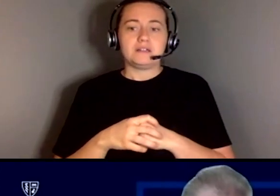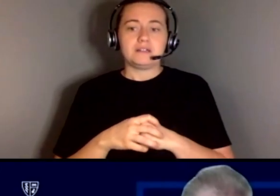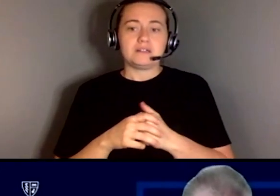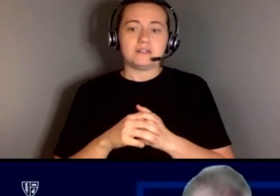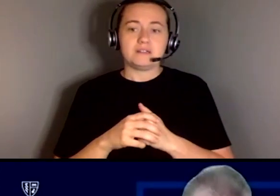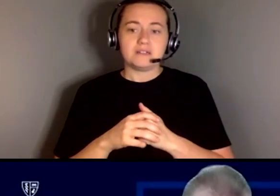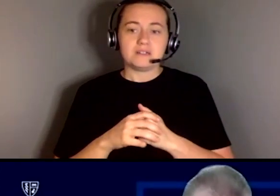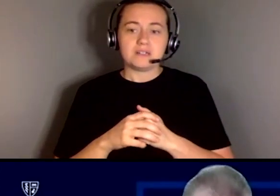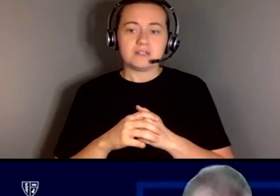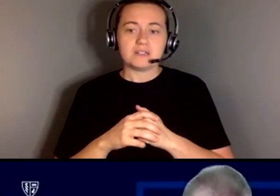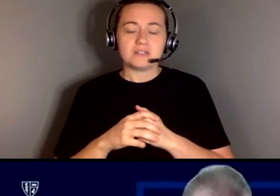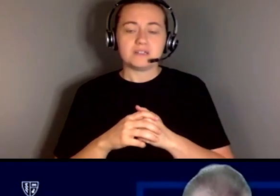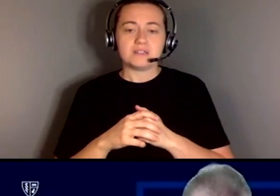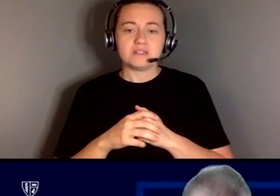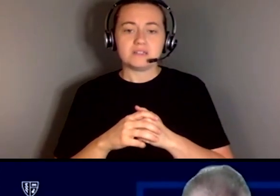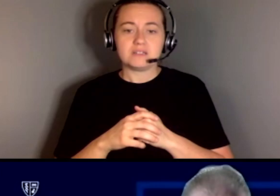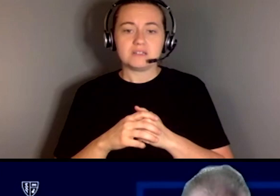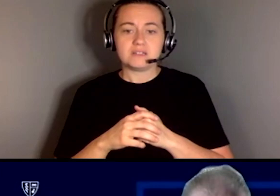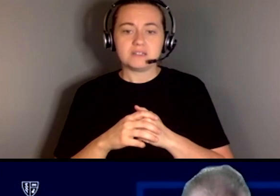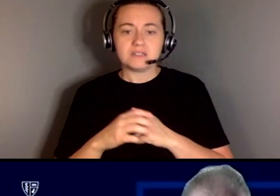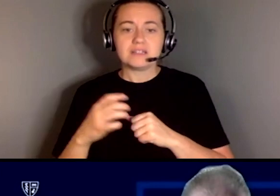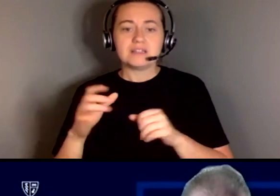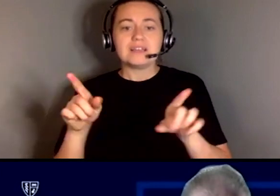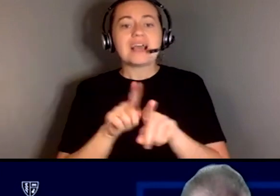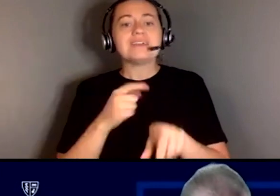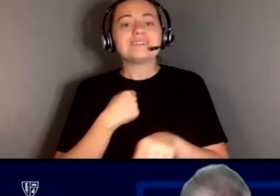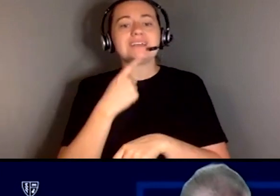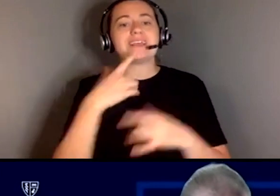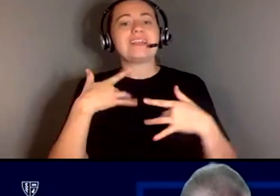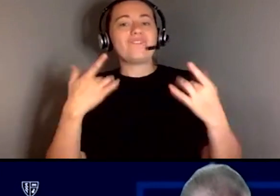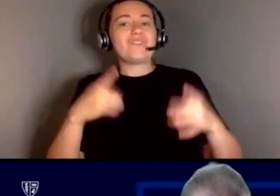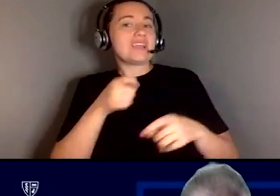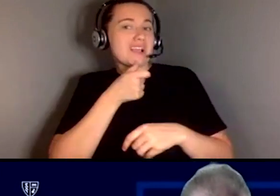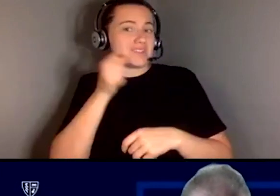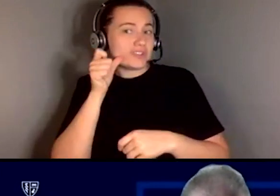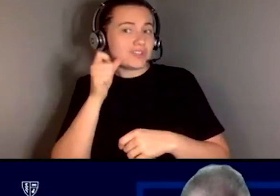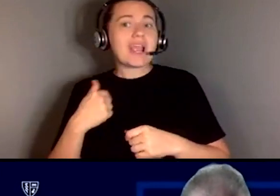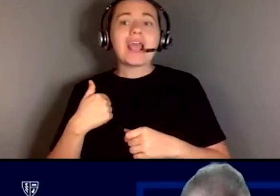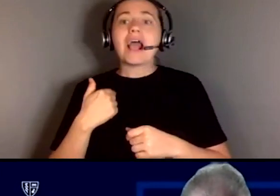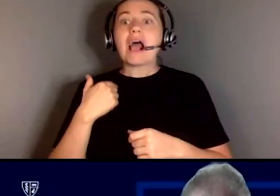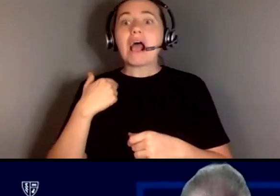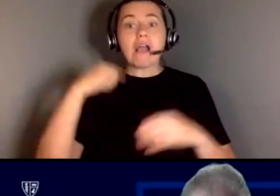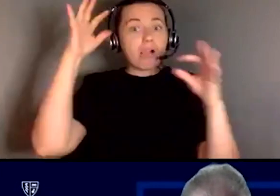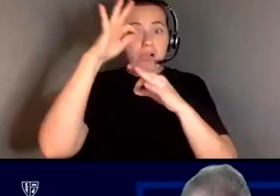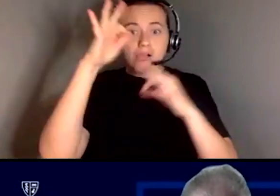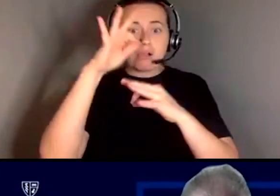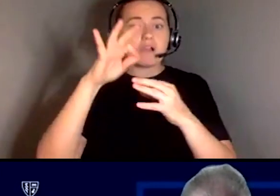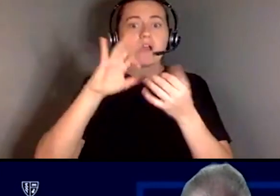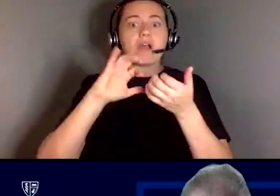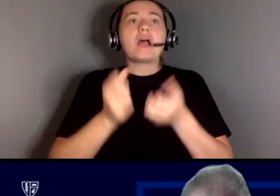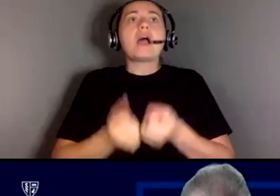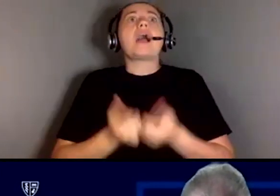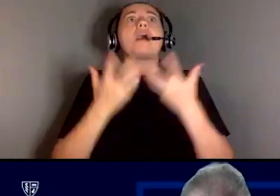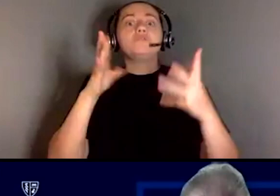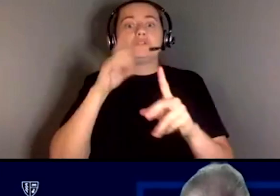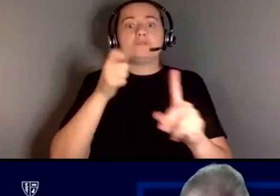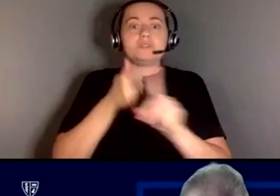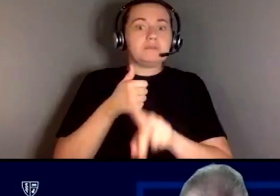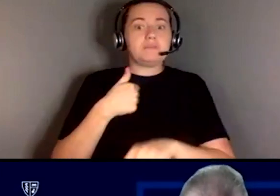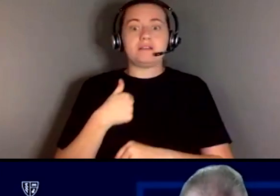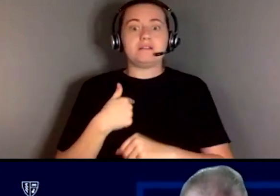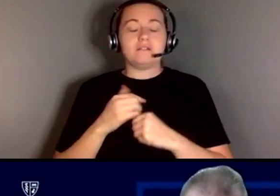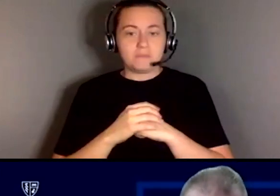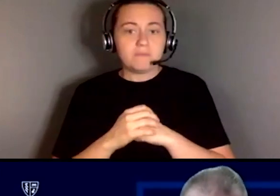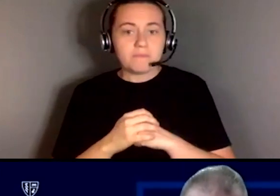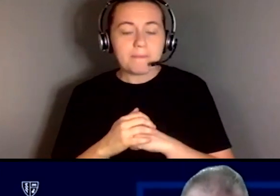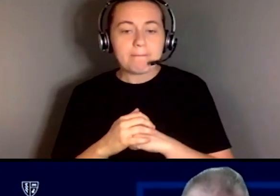You know I said at an event yesterday that I had no idea at the time how much it was going to impact my life. I mean from